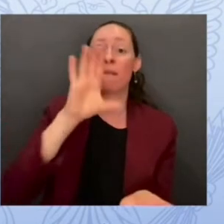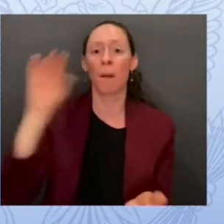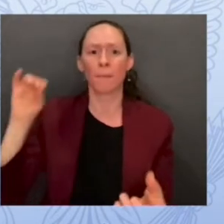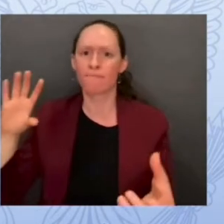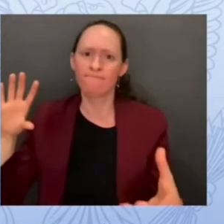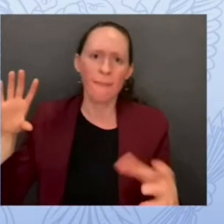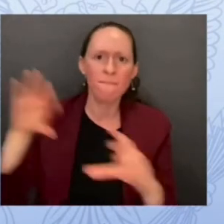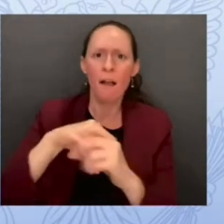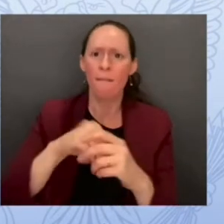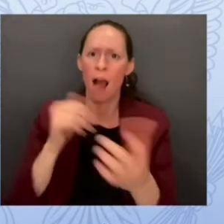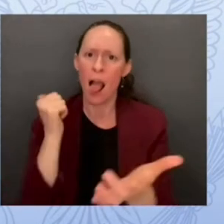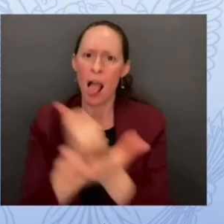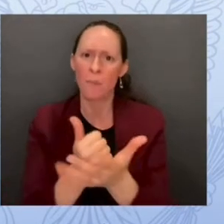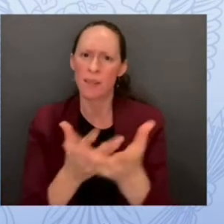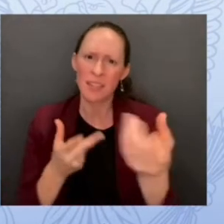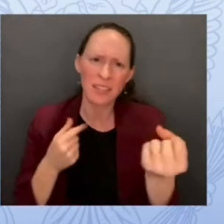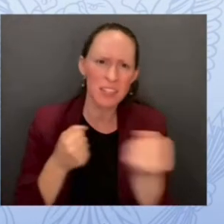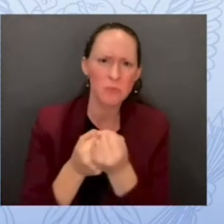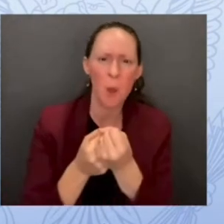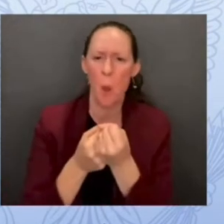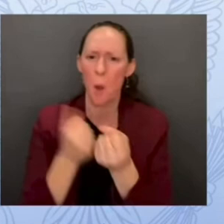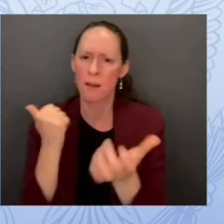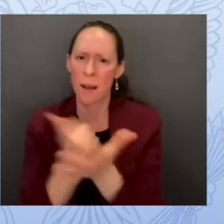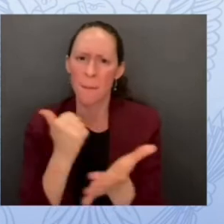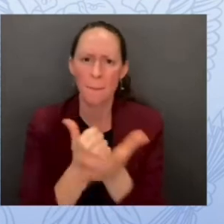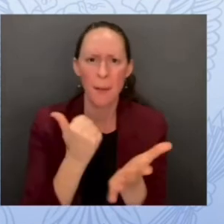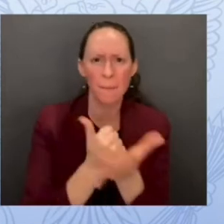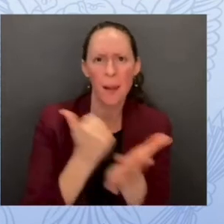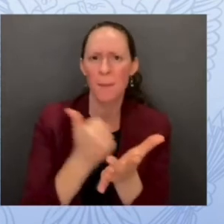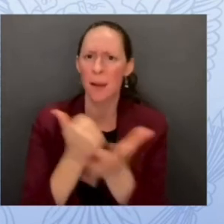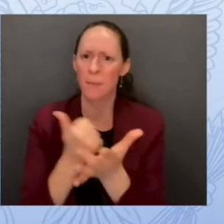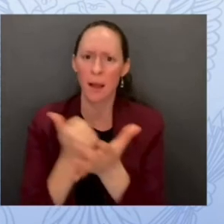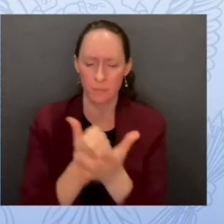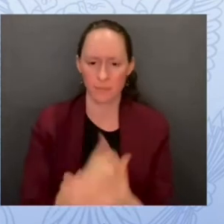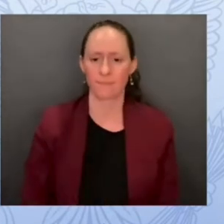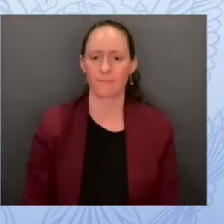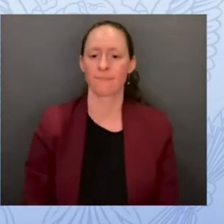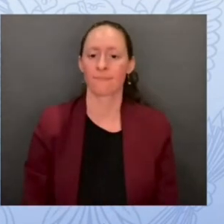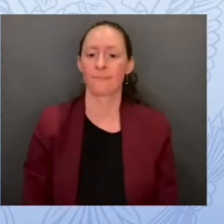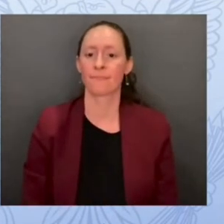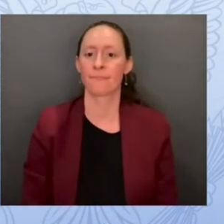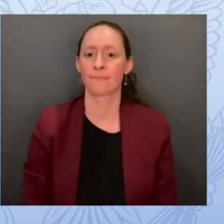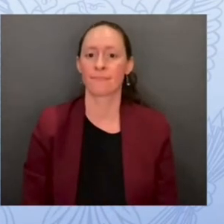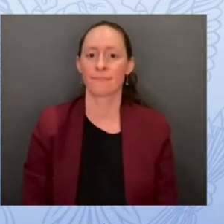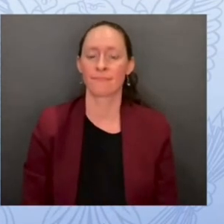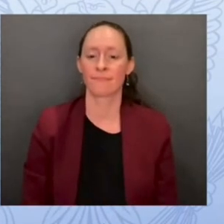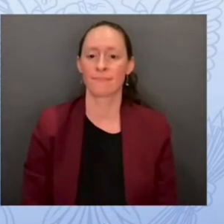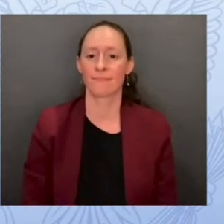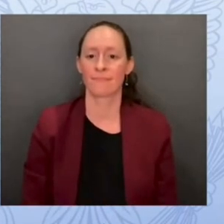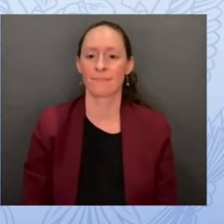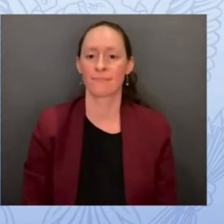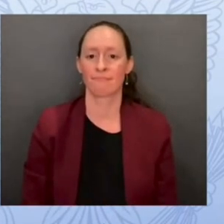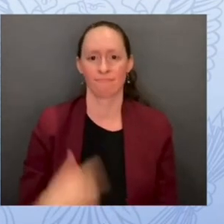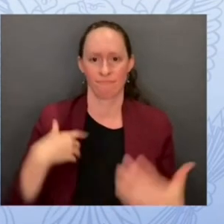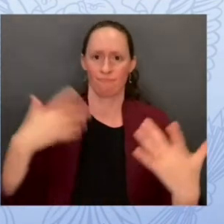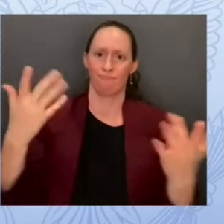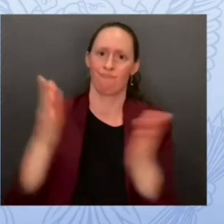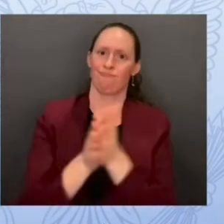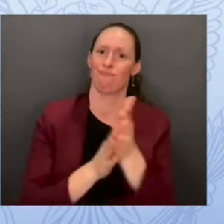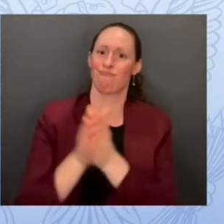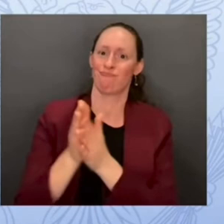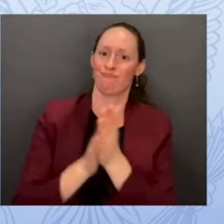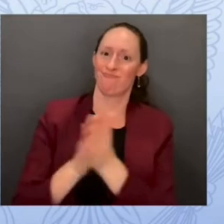and finally we look forward to welcoming a group of school leaders who inspired us by the innovation they brought to their schools